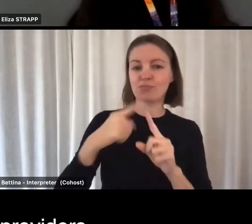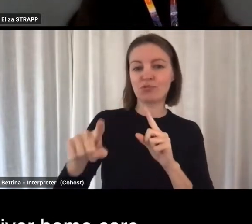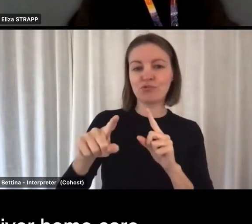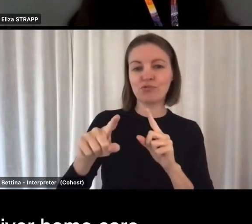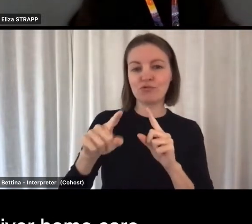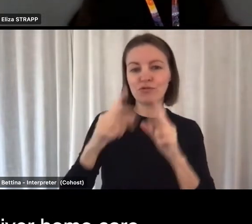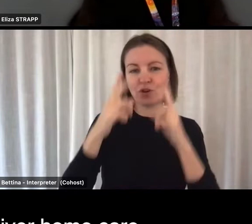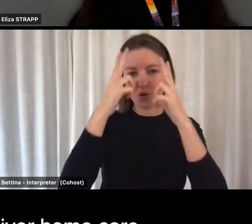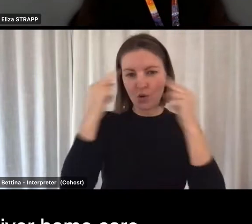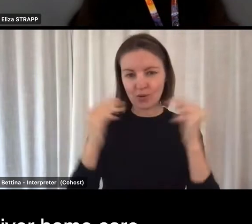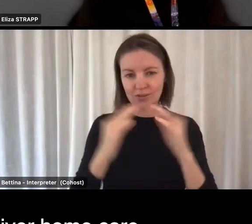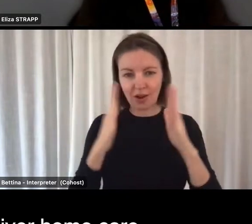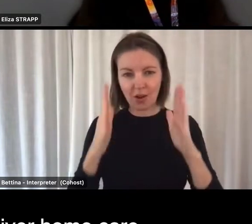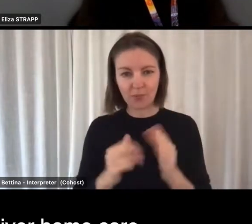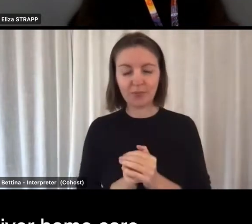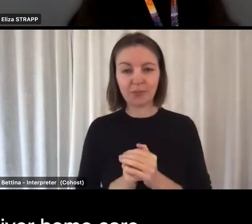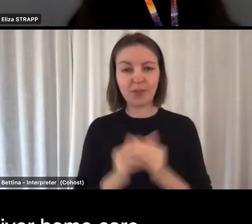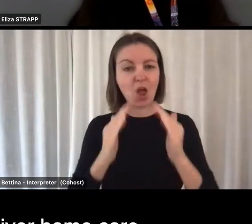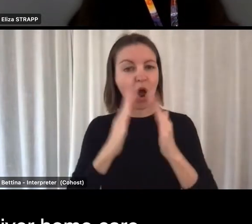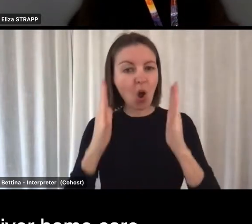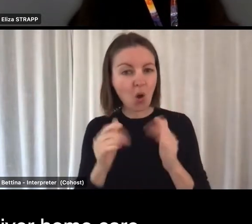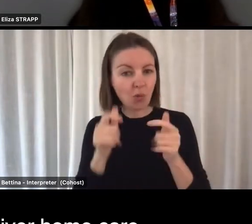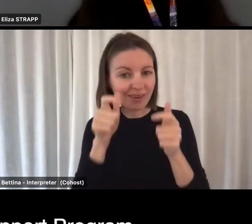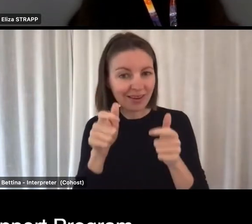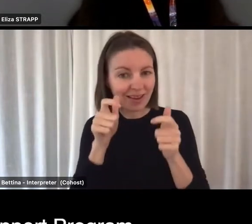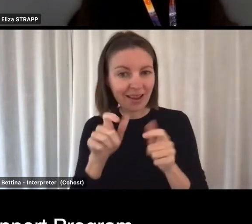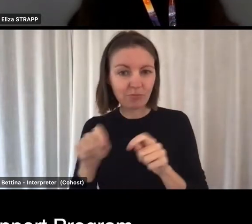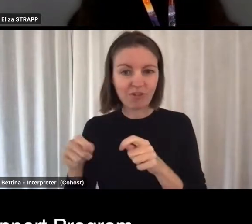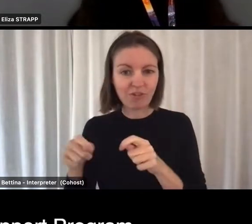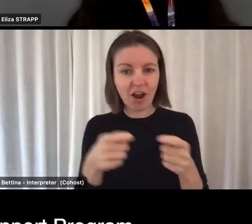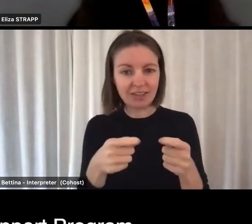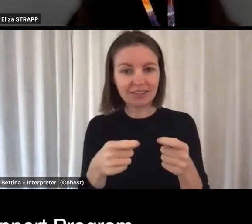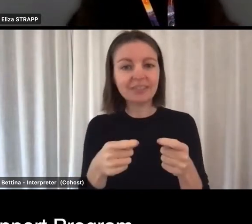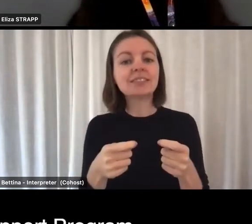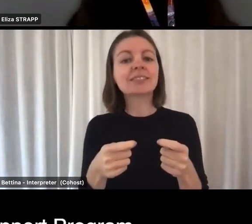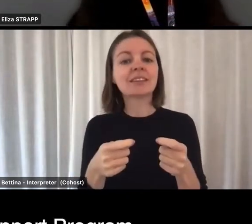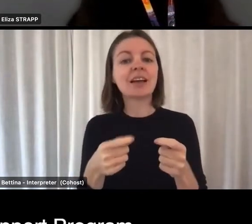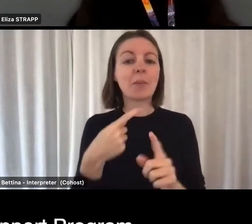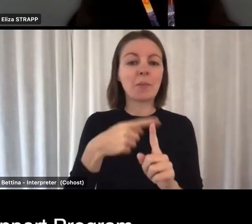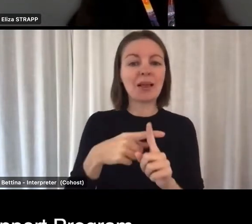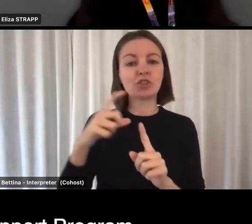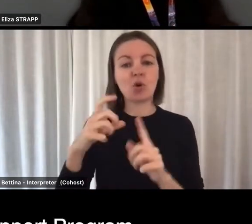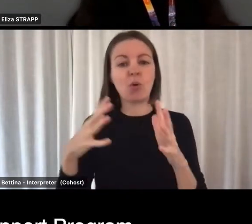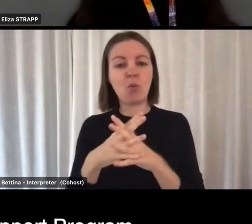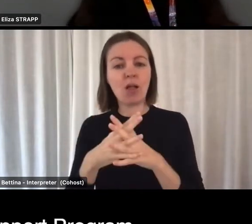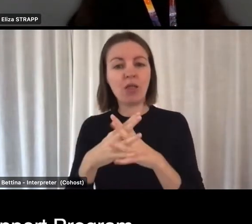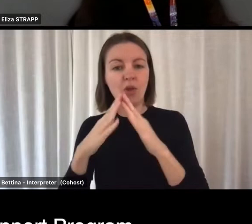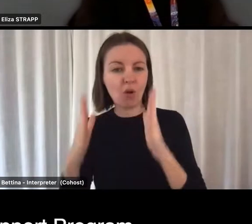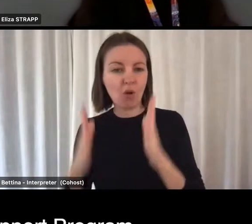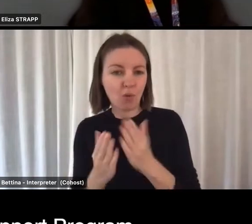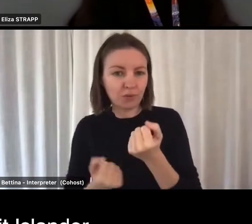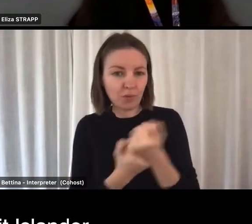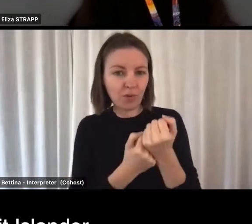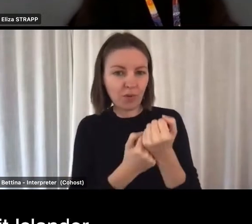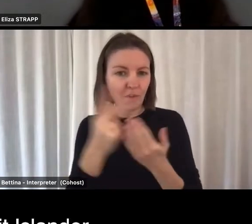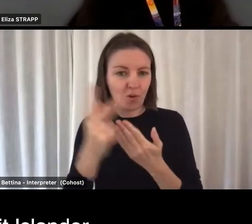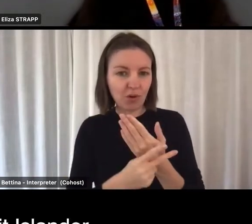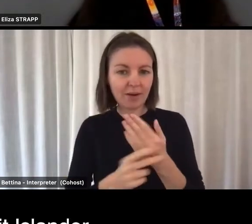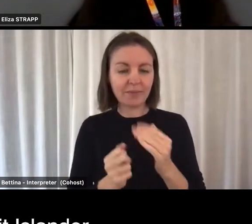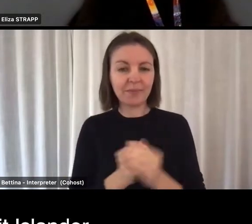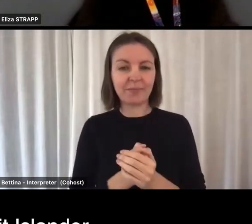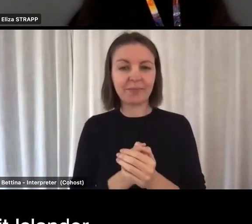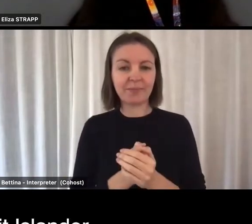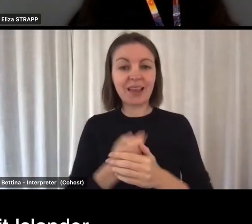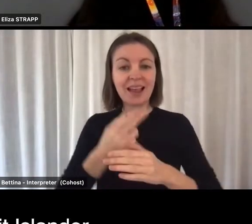Home care providers including those that deliver home care packages and the Commonwealth Home Support Program. The National